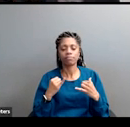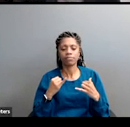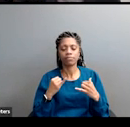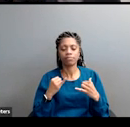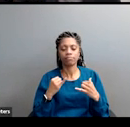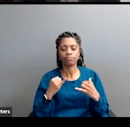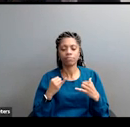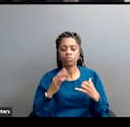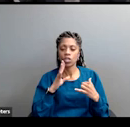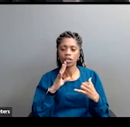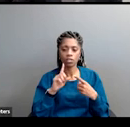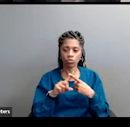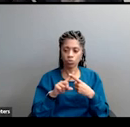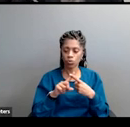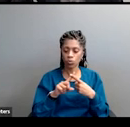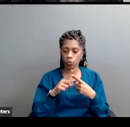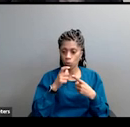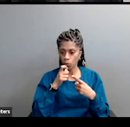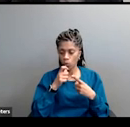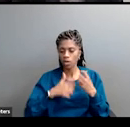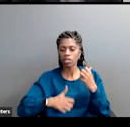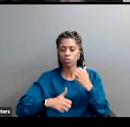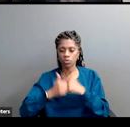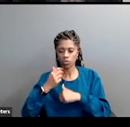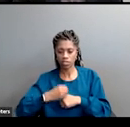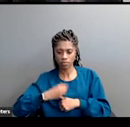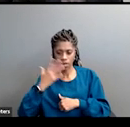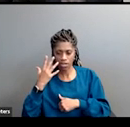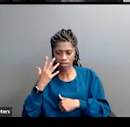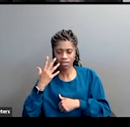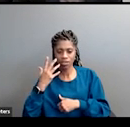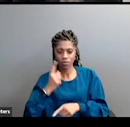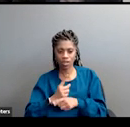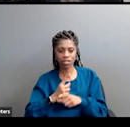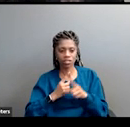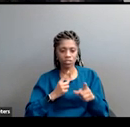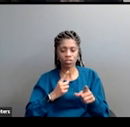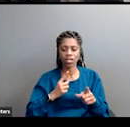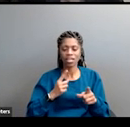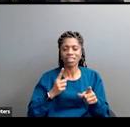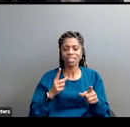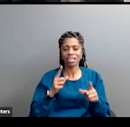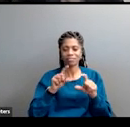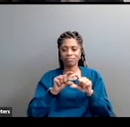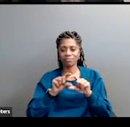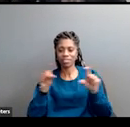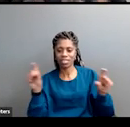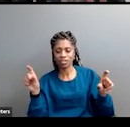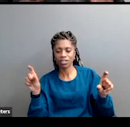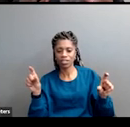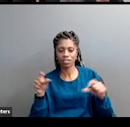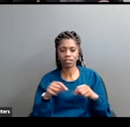a, it's a very positive message. Greater than fear. Very, very clever slogan. In Minnesota,